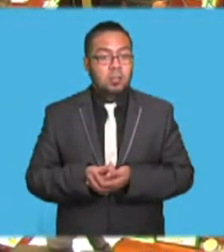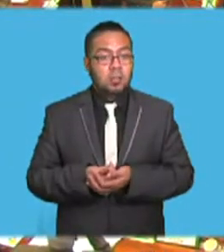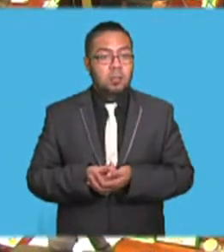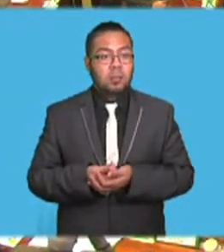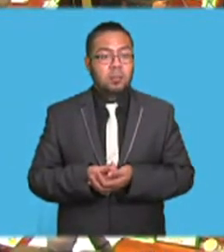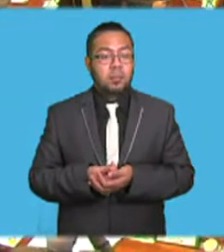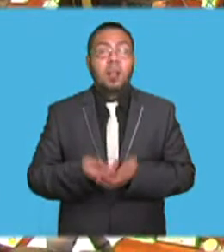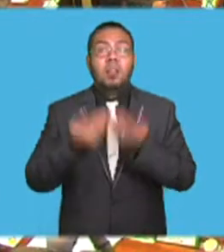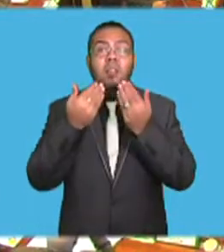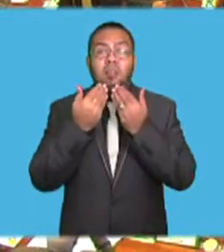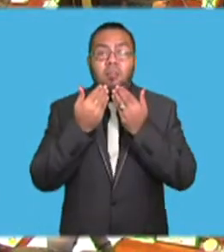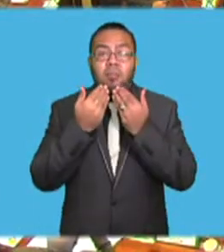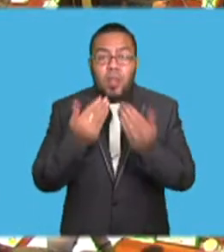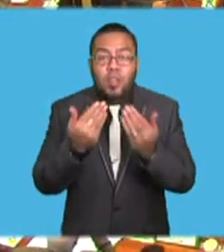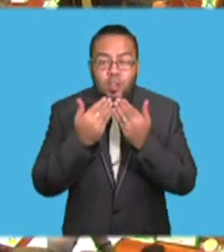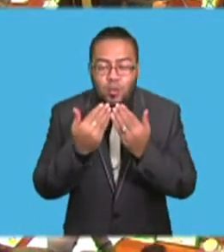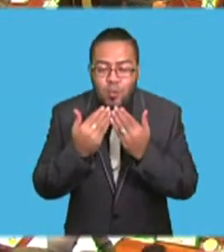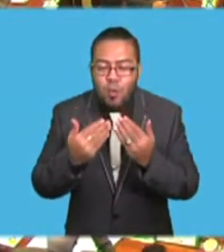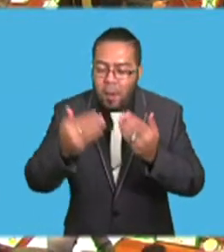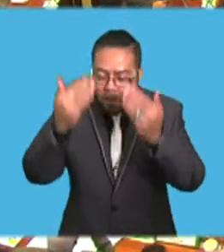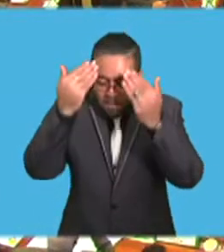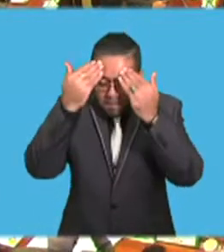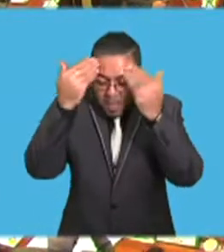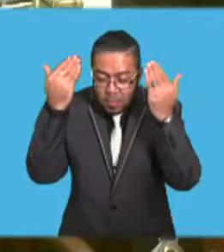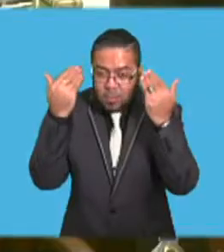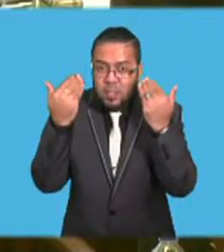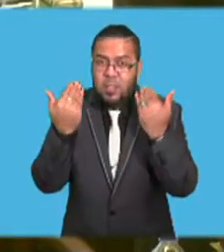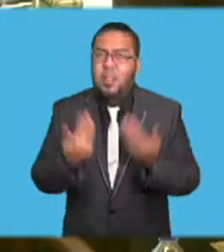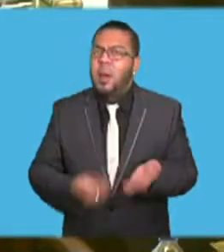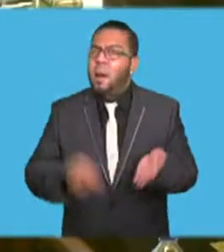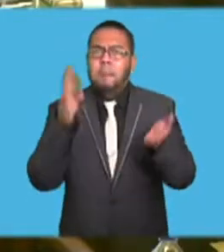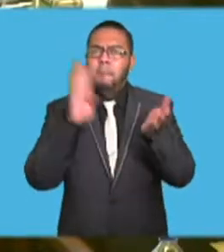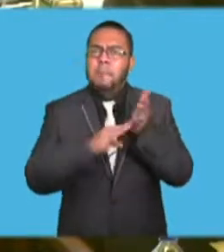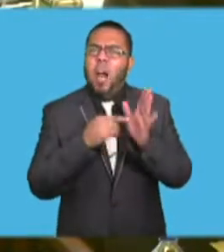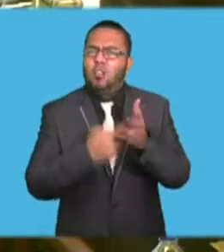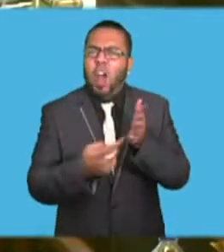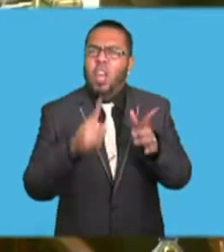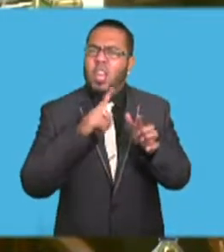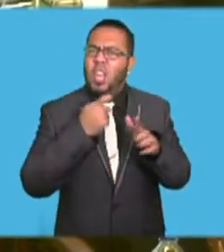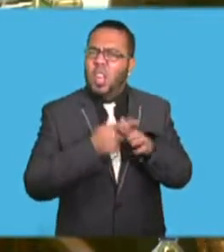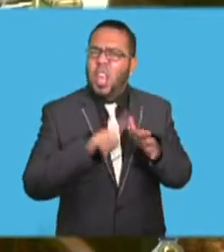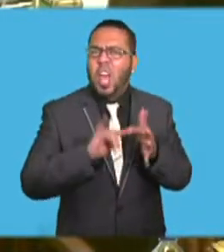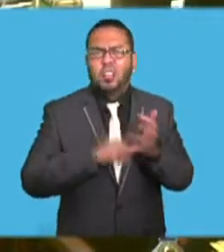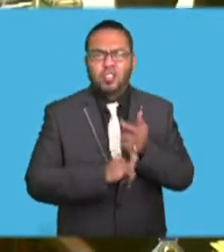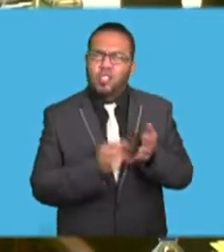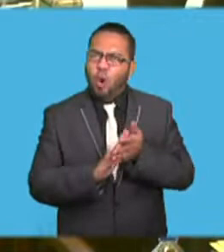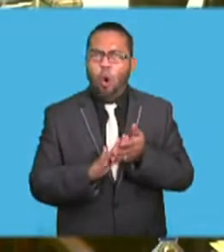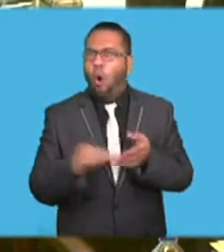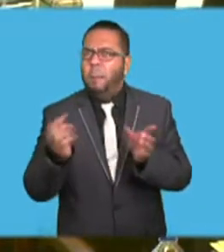Thank you, Madam Speaker. Whether it's Marrakech or Marrakech, climate change affects everybody.